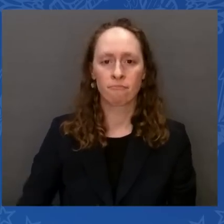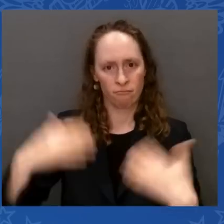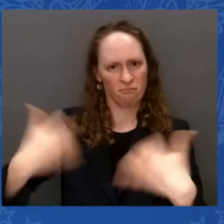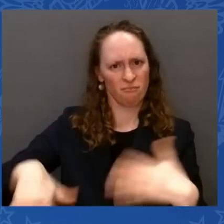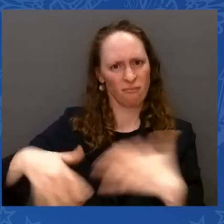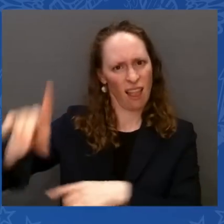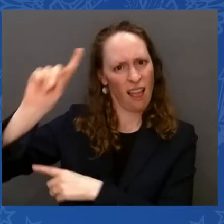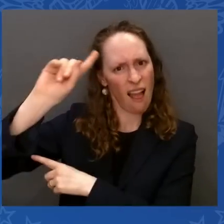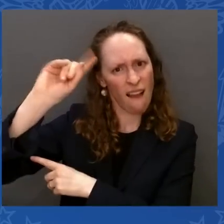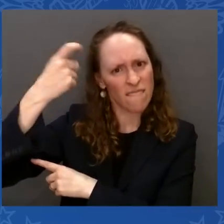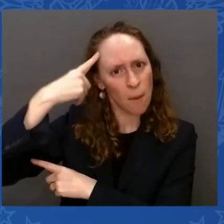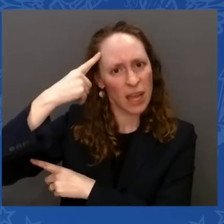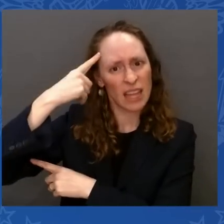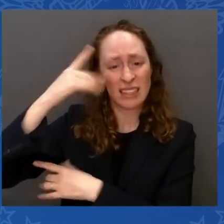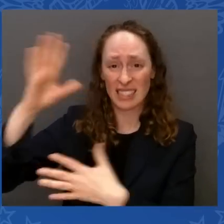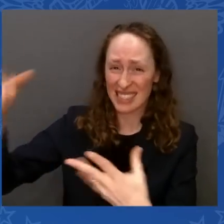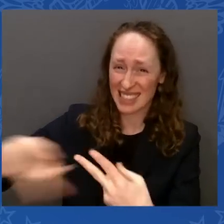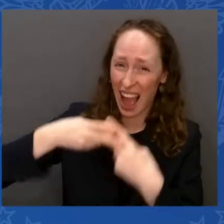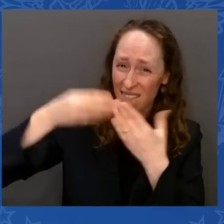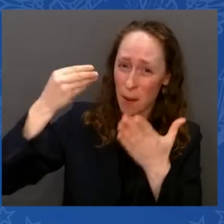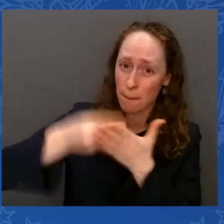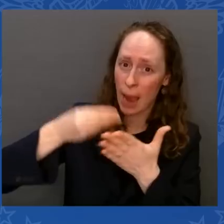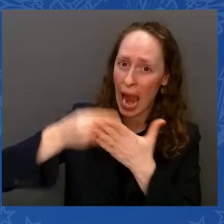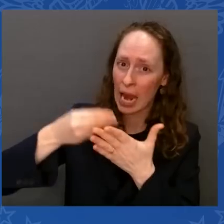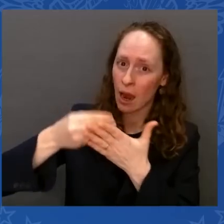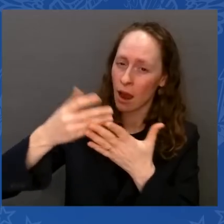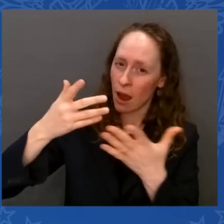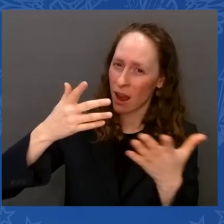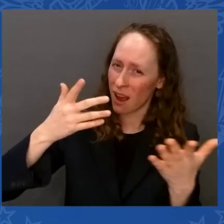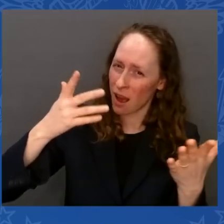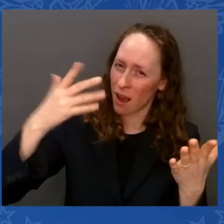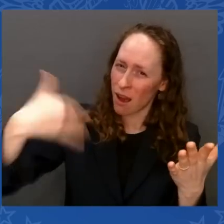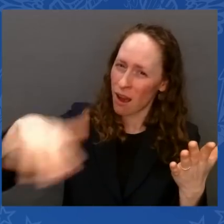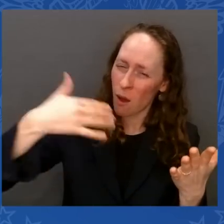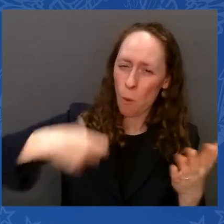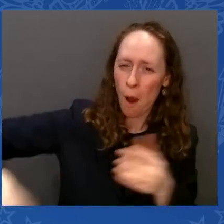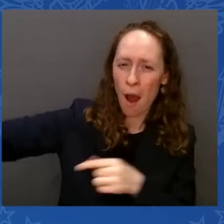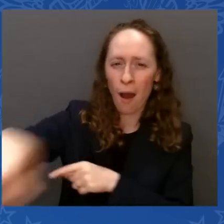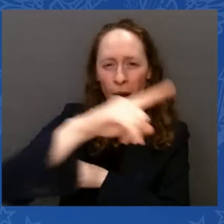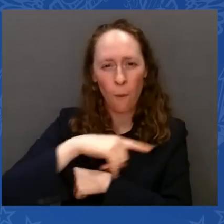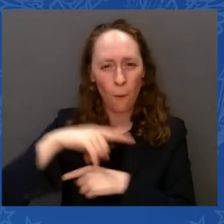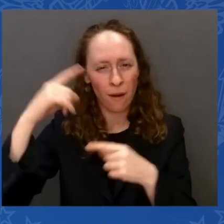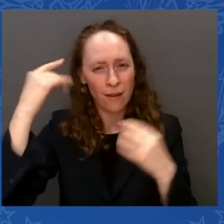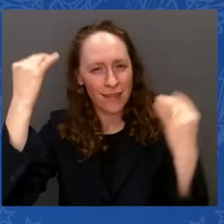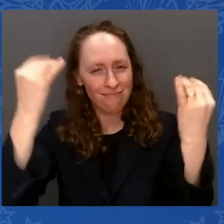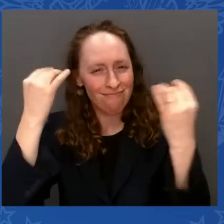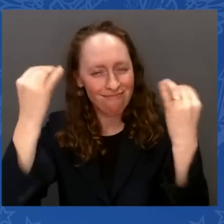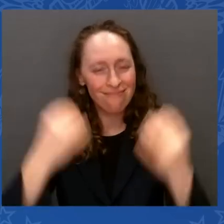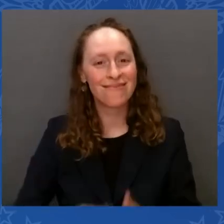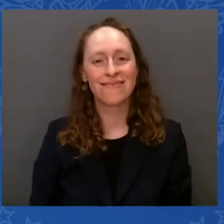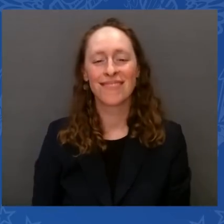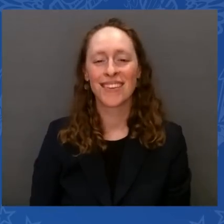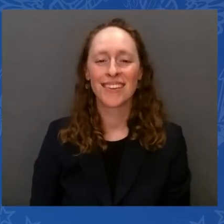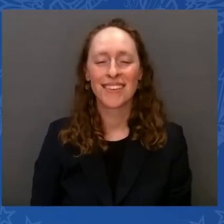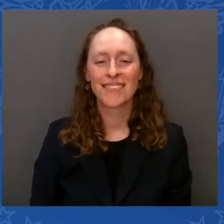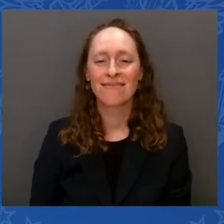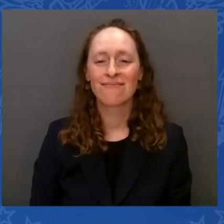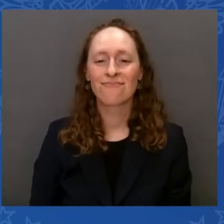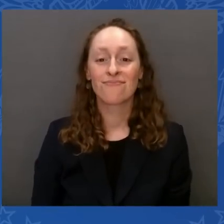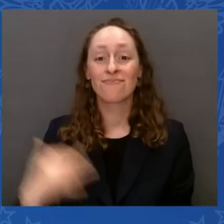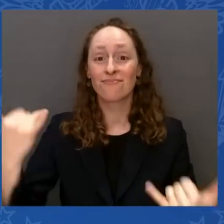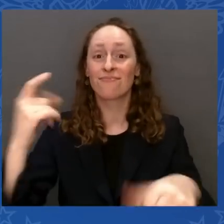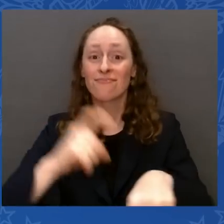all know how much we've gotten done. But a lot of the country still doesn't know it. That's why the big job in front of us is implementing the laws we